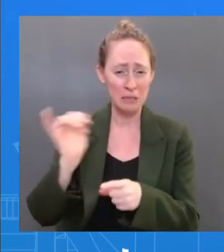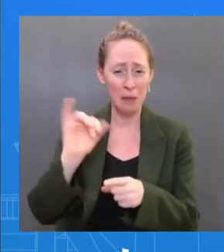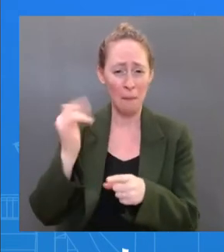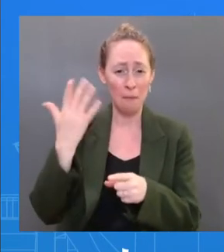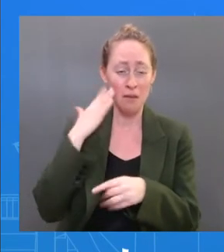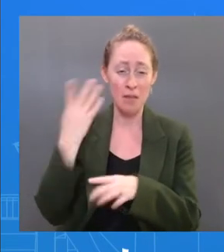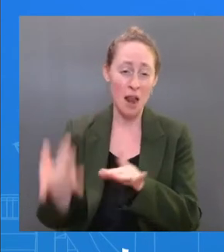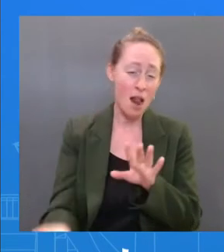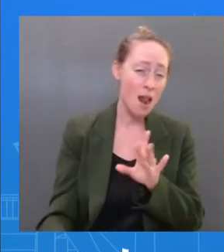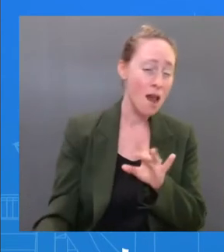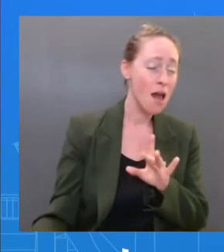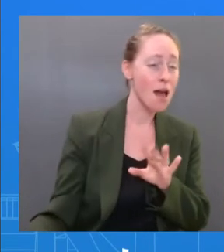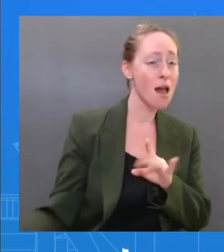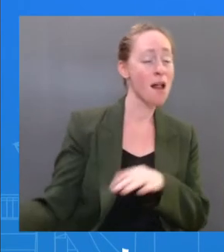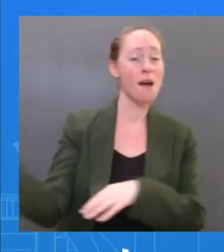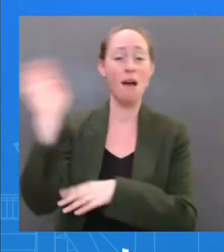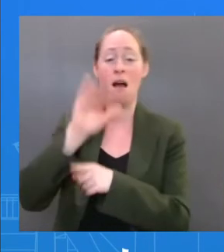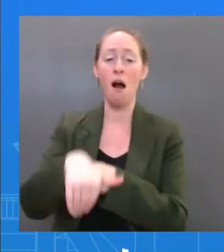He went to bed.